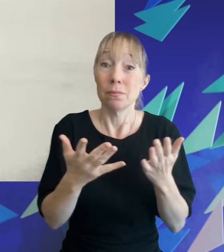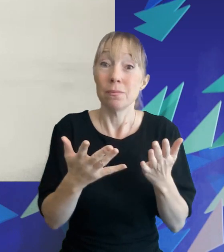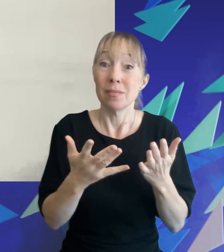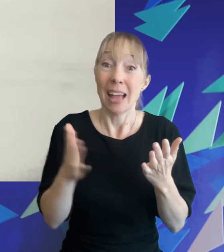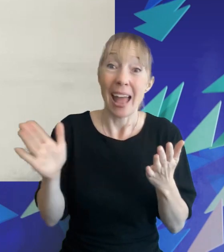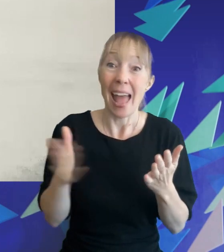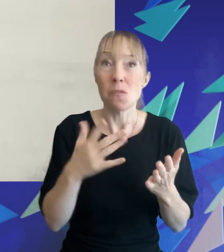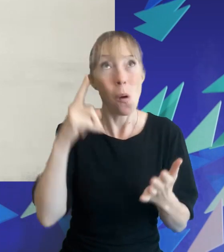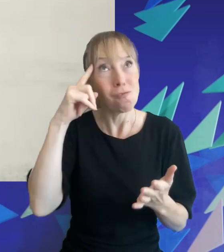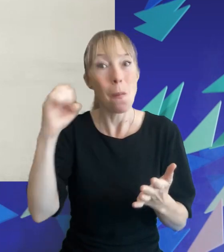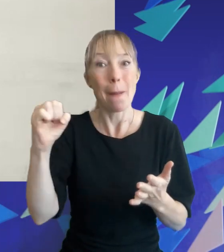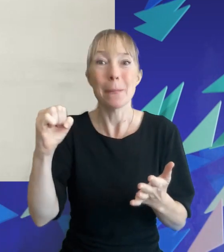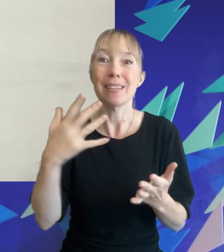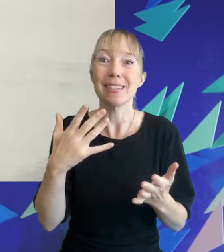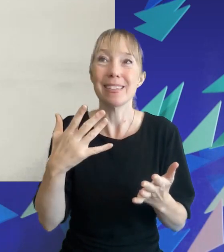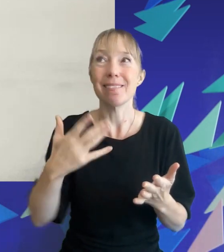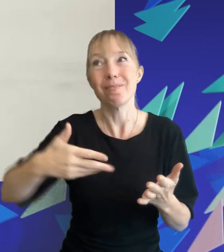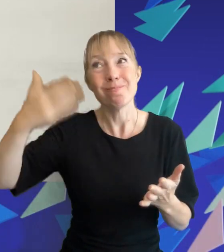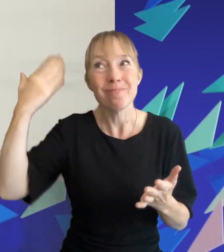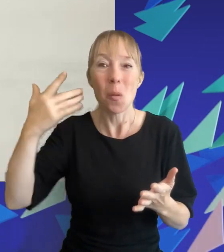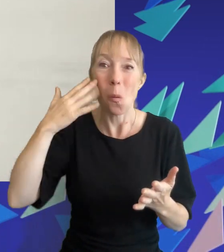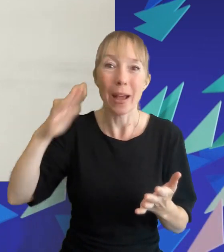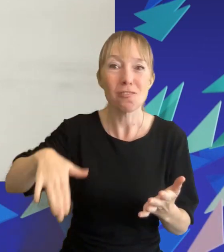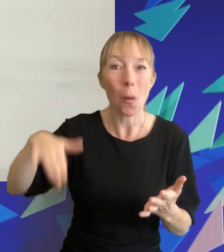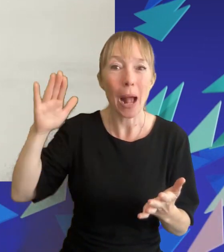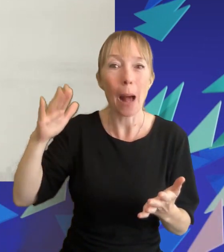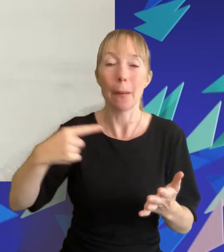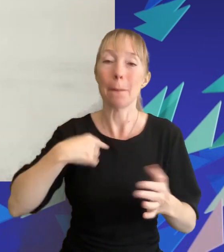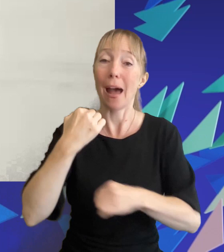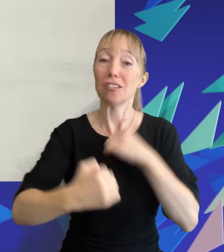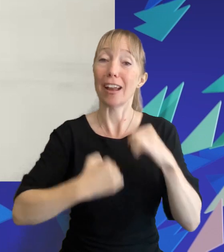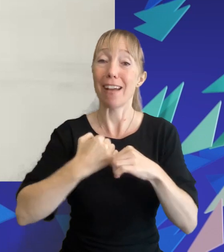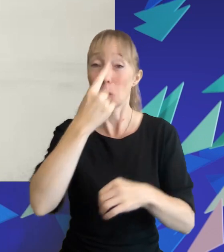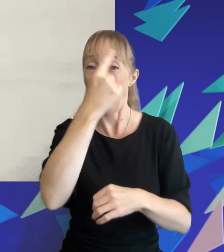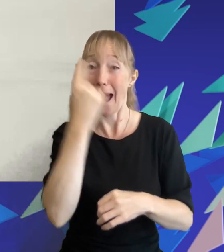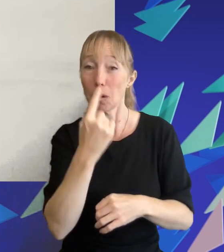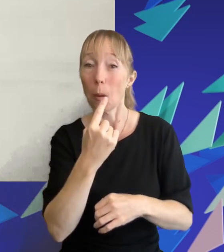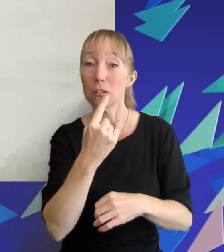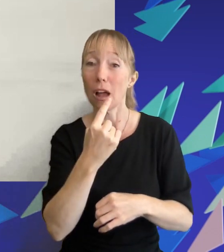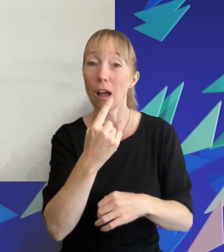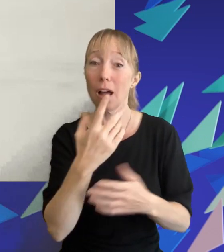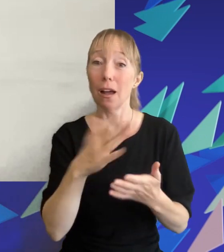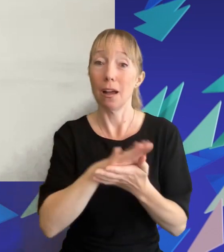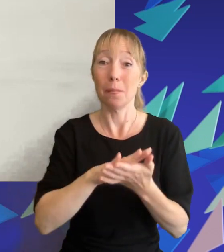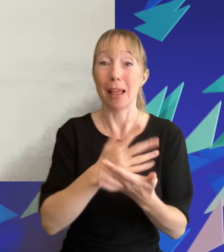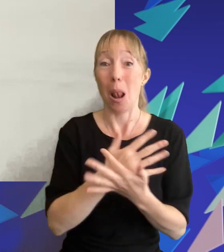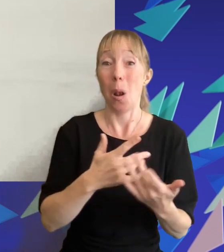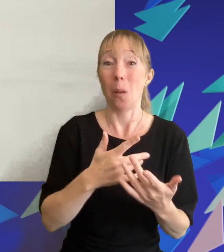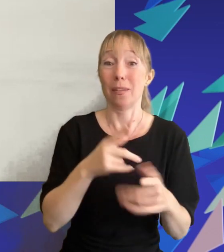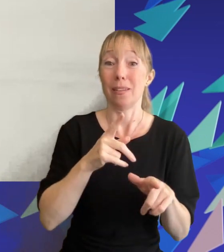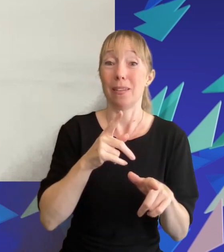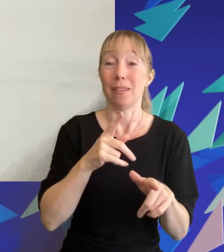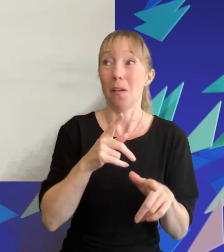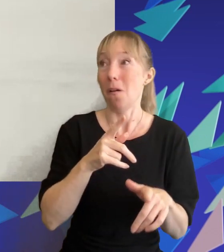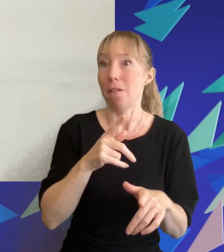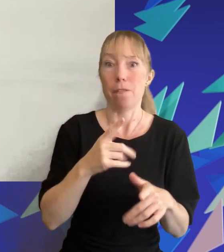it does have that nostalgic factor to it so in my generation it was harry potter um and i think a lot of millennials get made fun